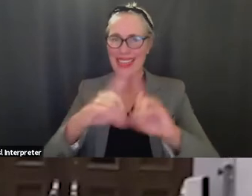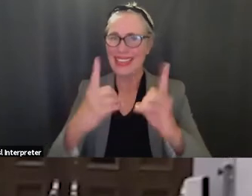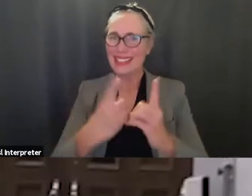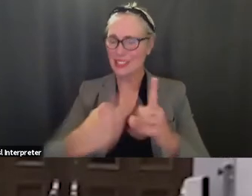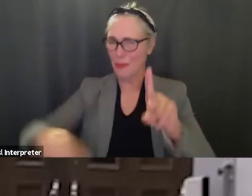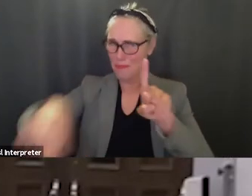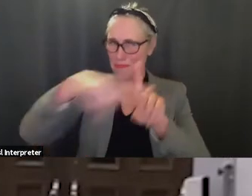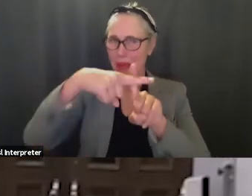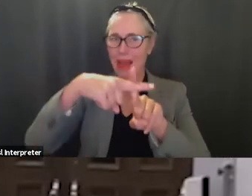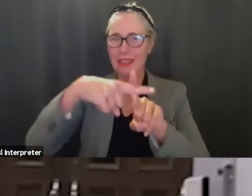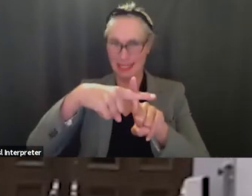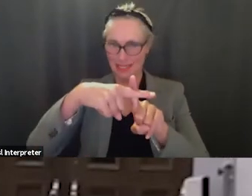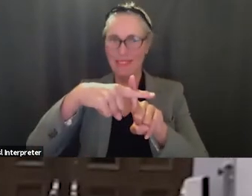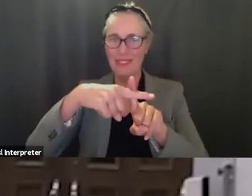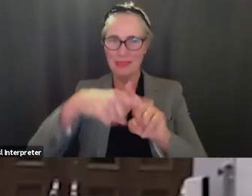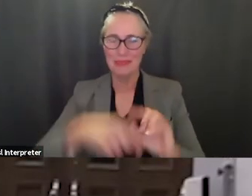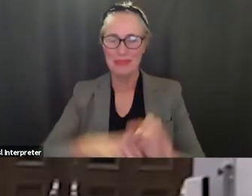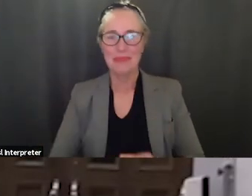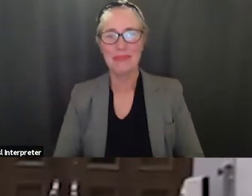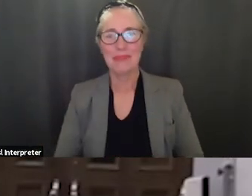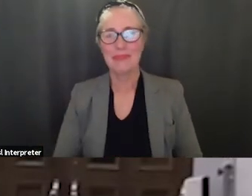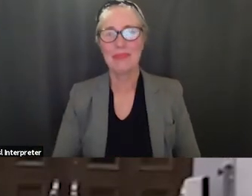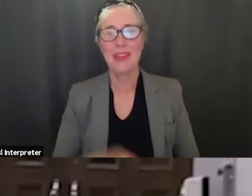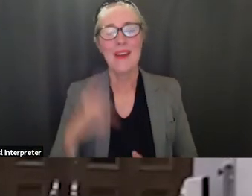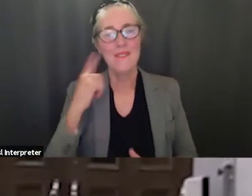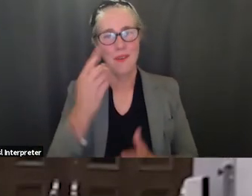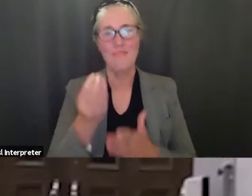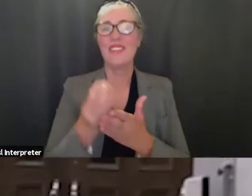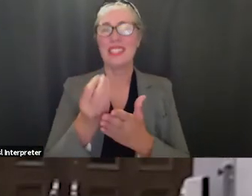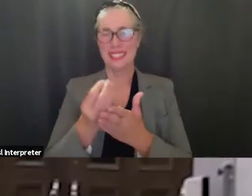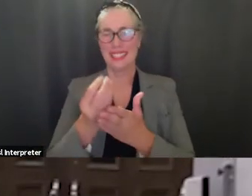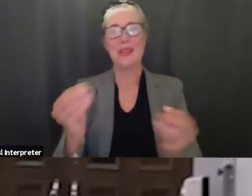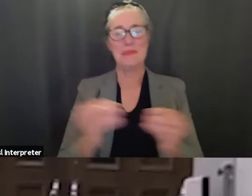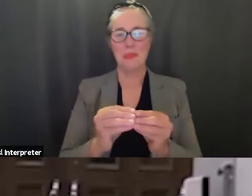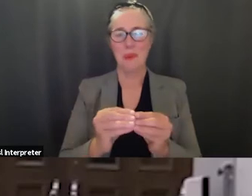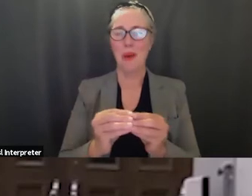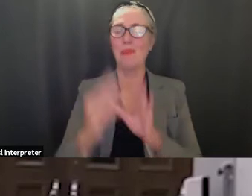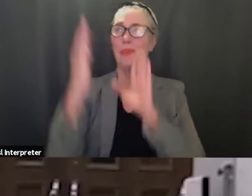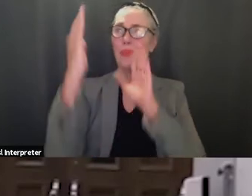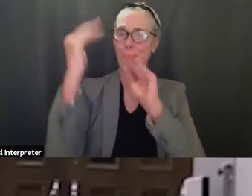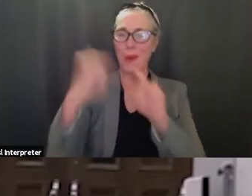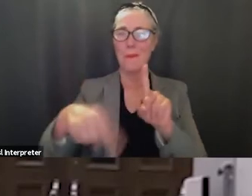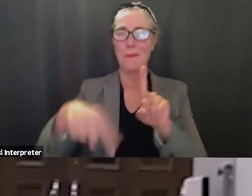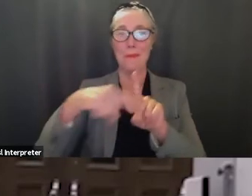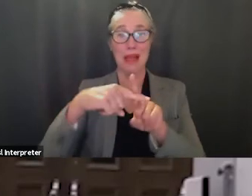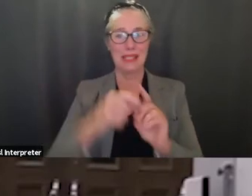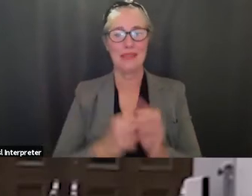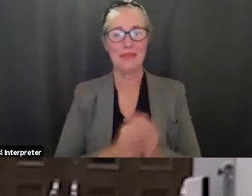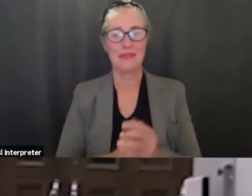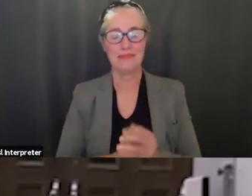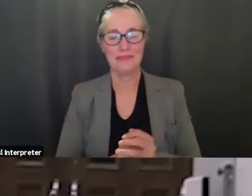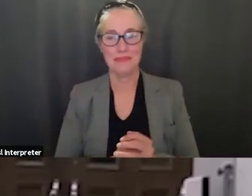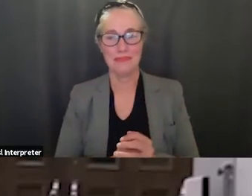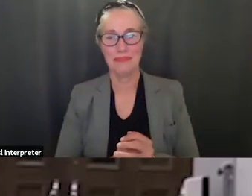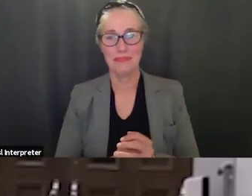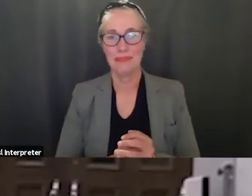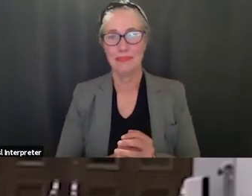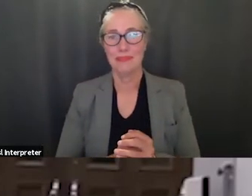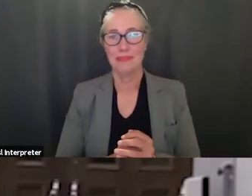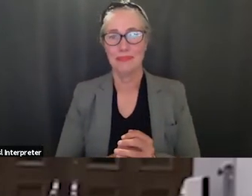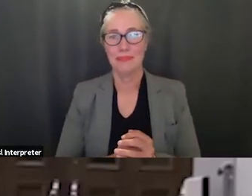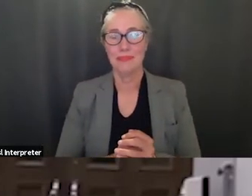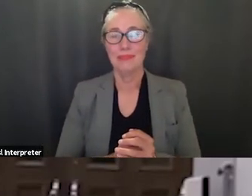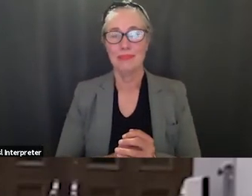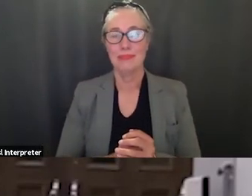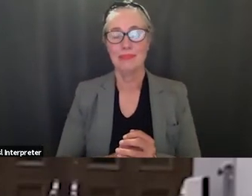positive um fiscally positive for us so a couple of items that um that that i'll